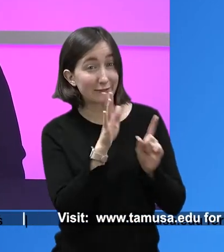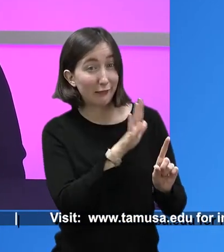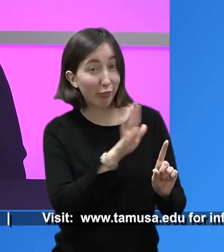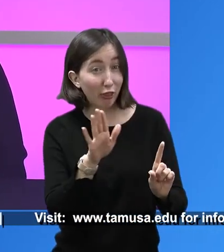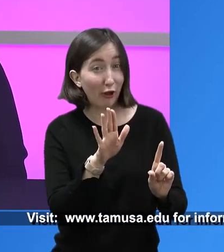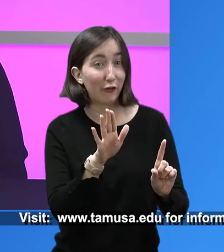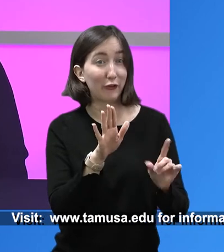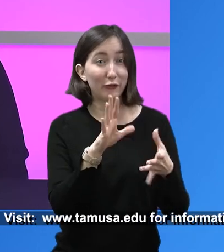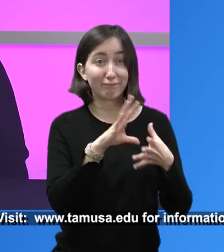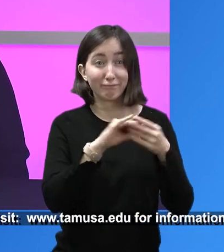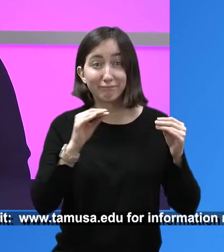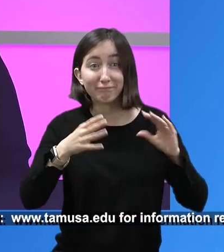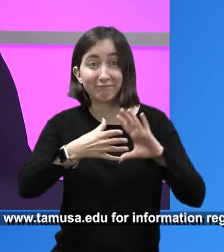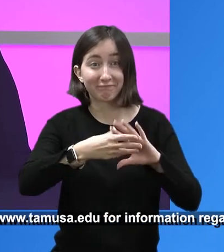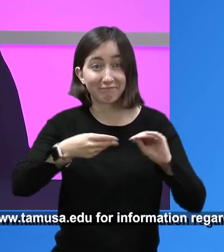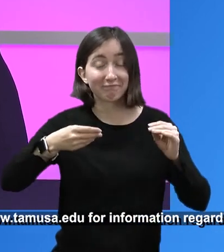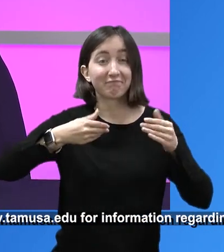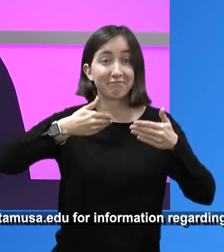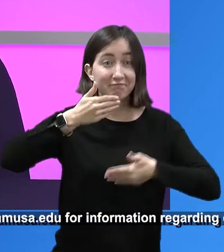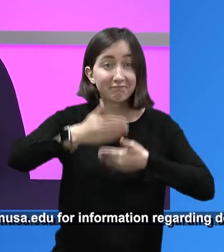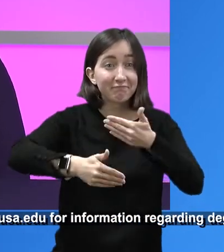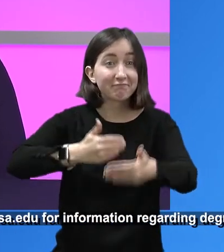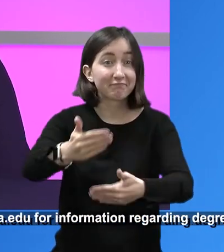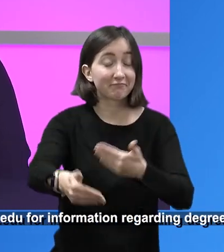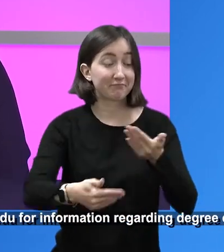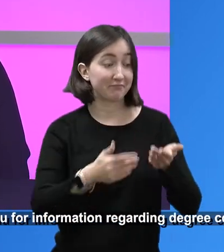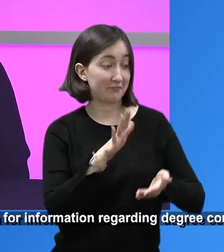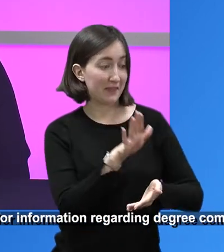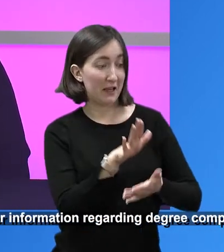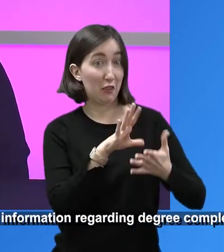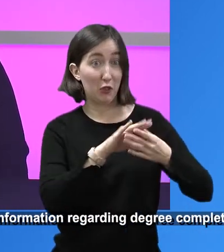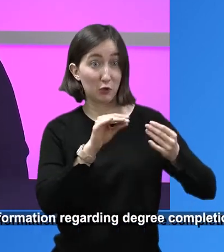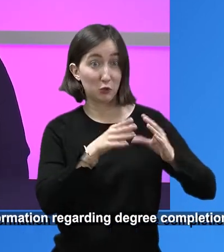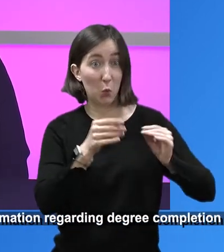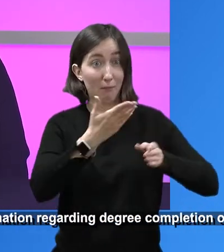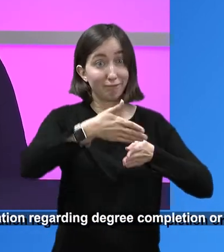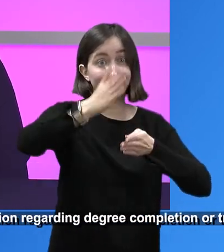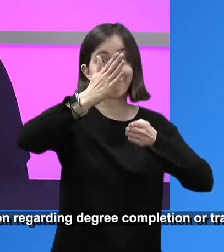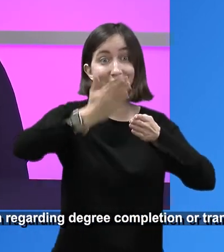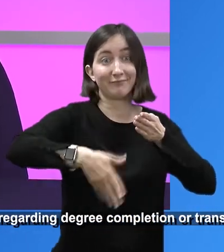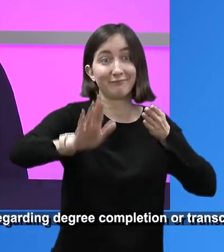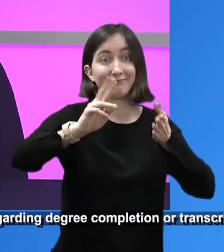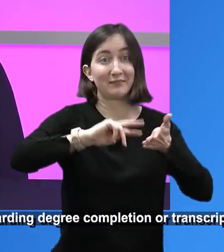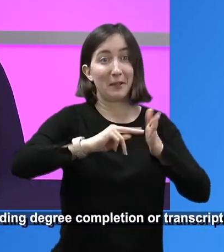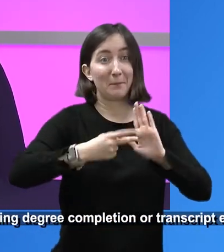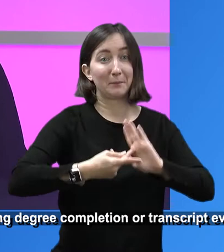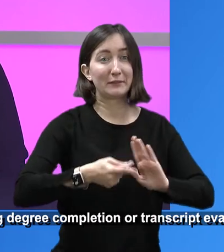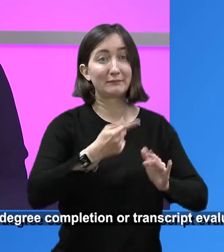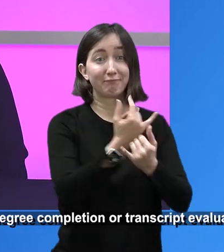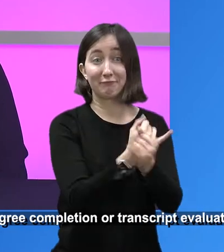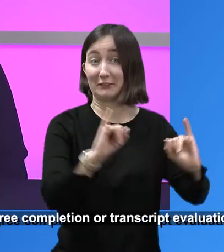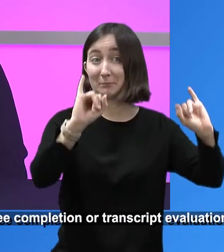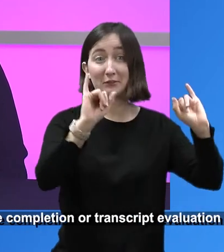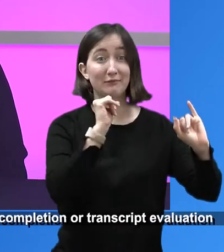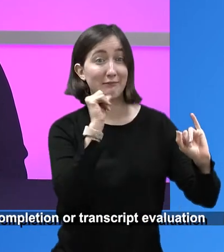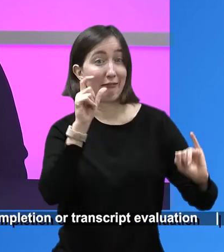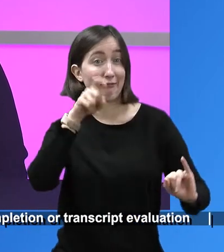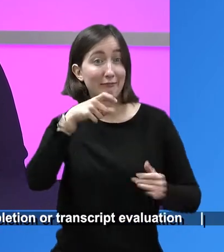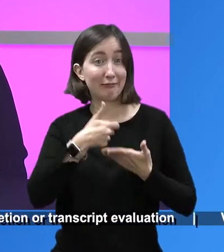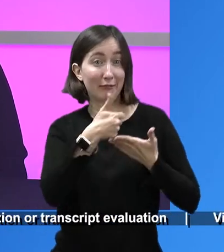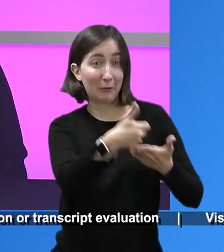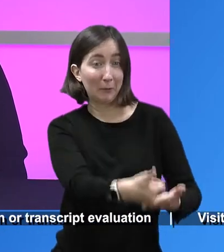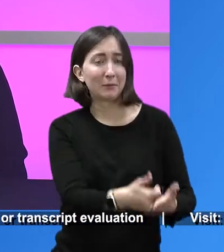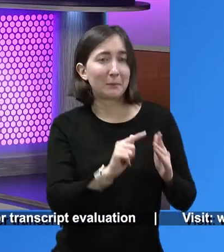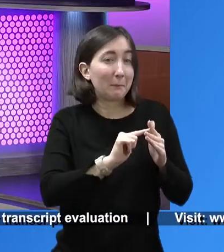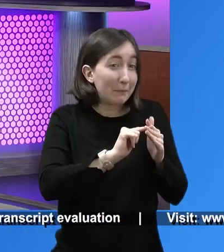journey. I love it when the journey ends because that means they may not need us anymore. But I love it when they're at the beginning of their journey. So it's been